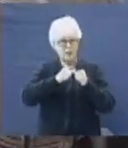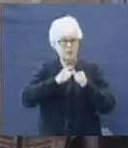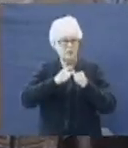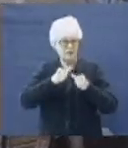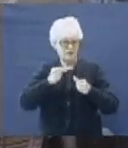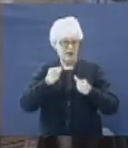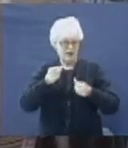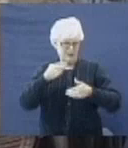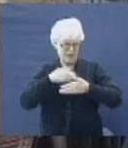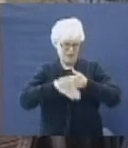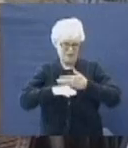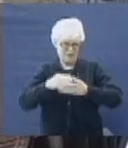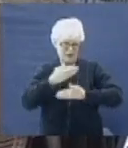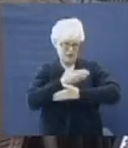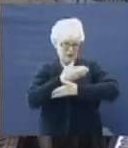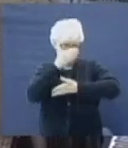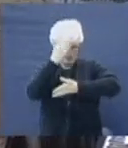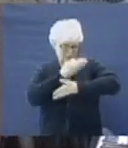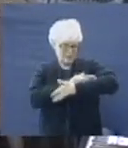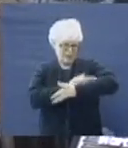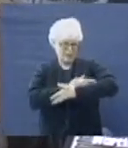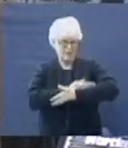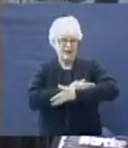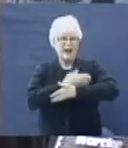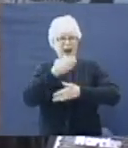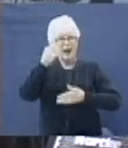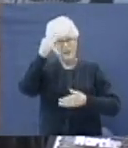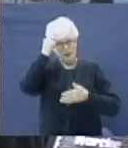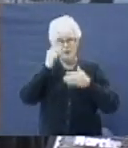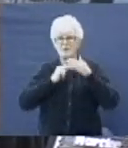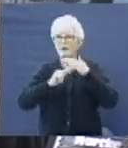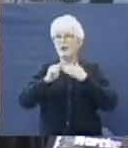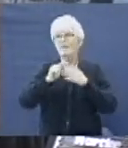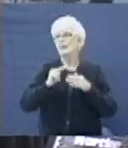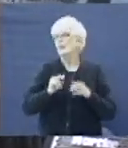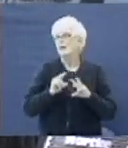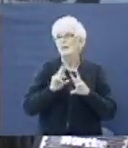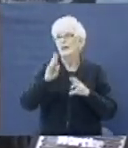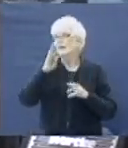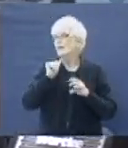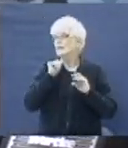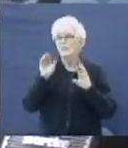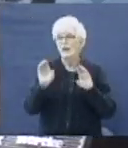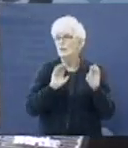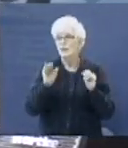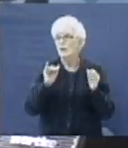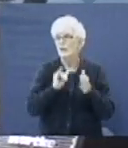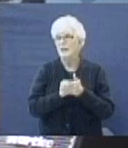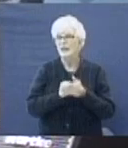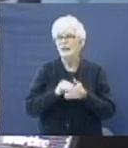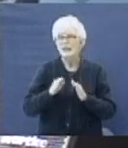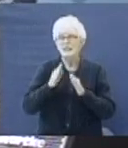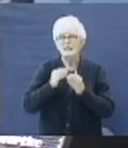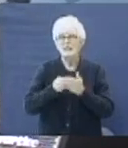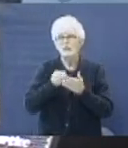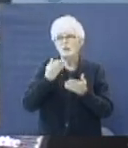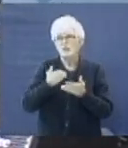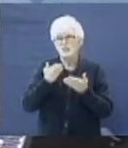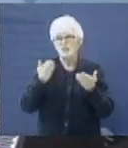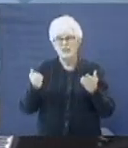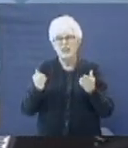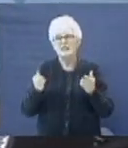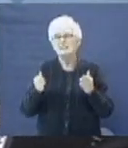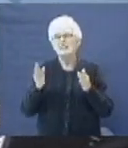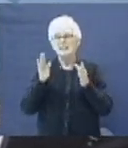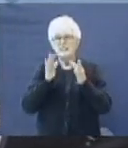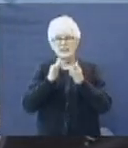had my first boy, I thought he'd be a prophet. I thought he'd do something for God, but God, he's not doing that. He's let the riches, he's let the substance get to him.